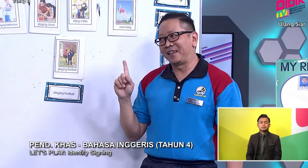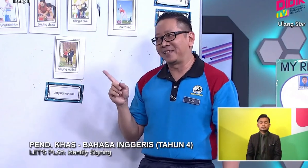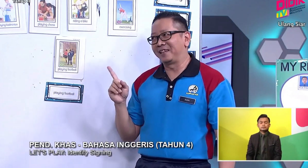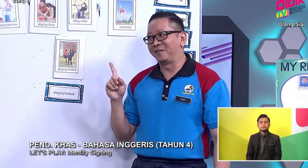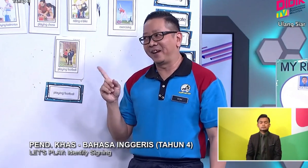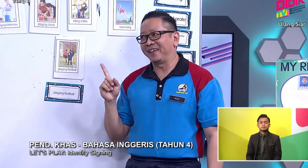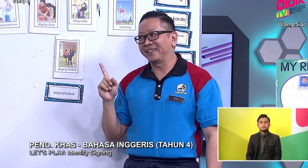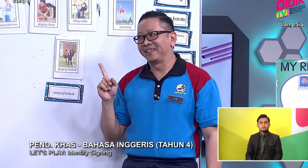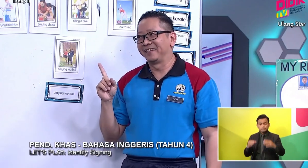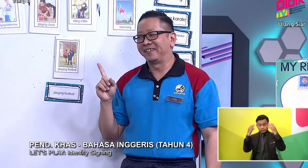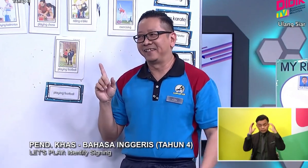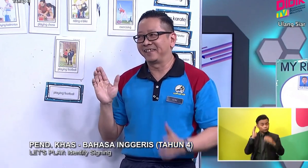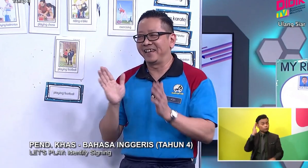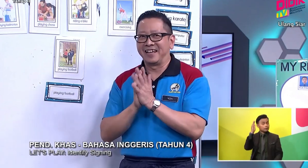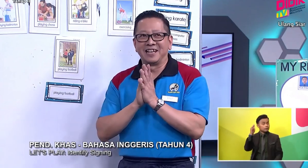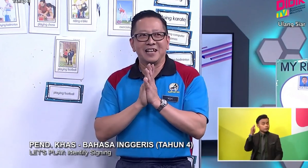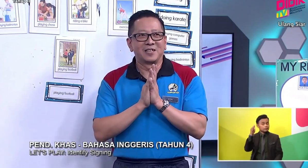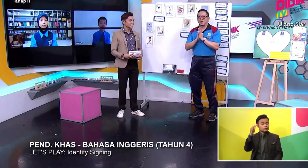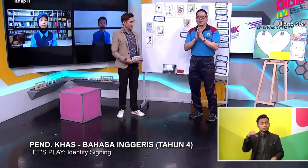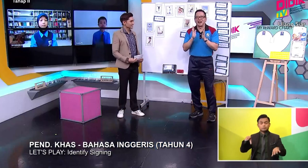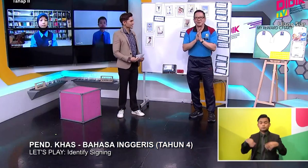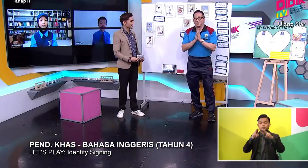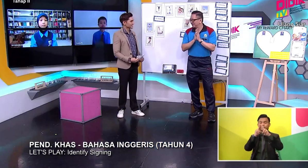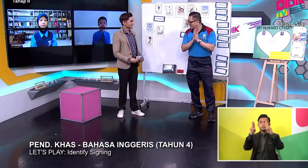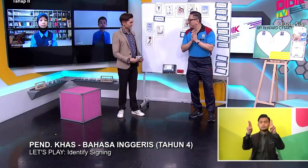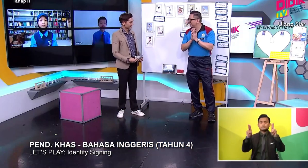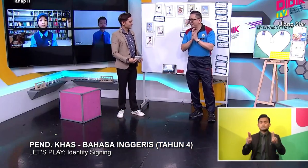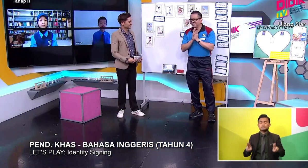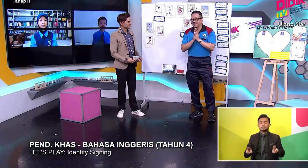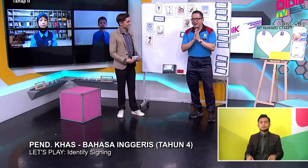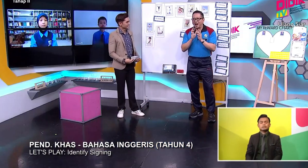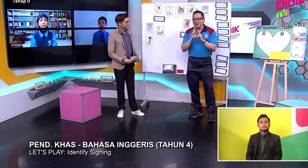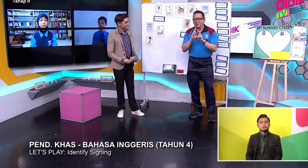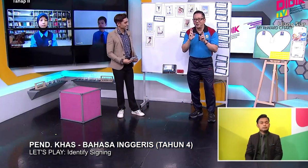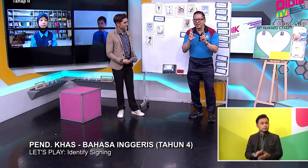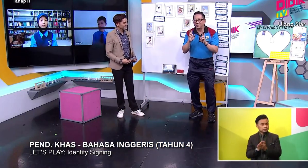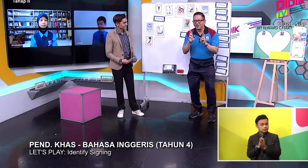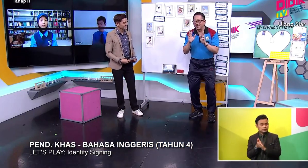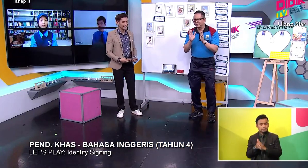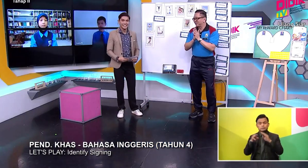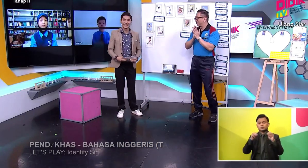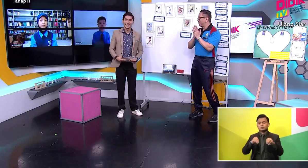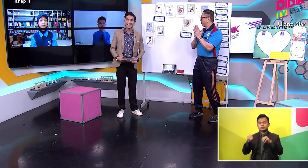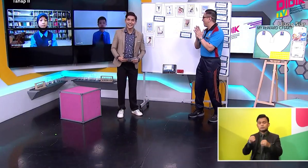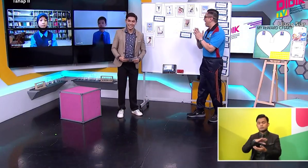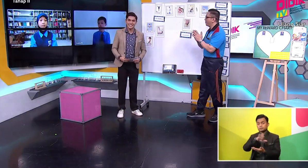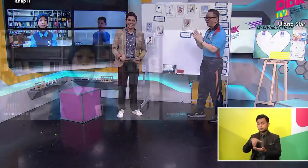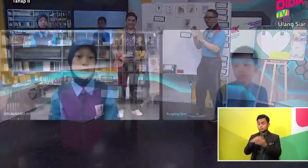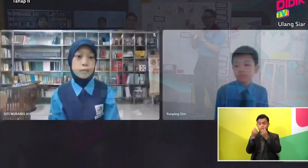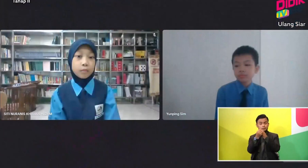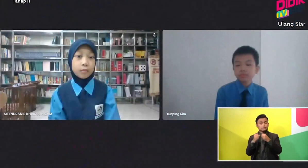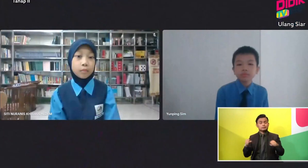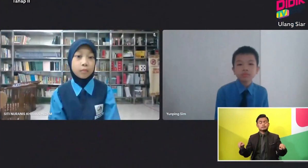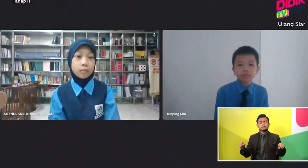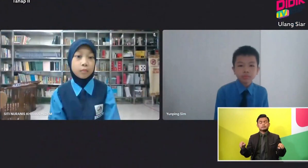Will be testing, right? Yes. Okay. There's always a test. now Children Are you ready for it? I'm